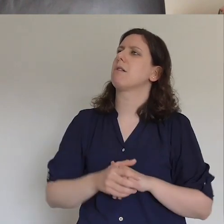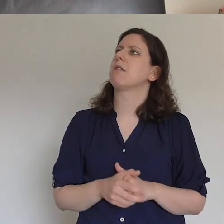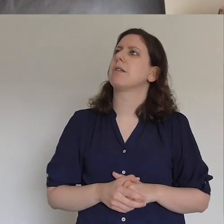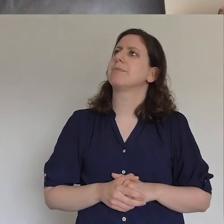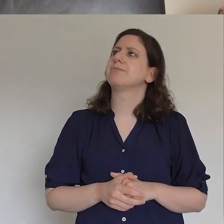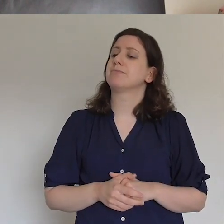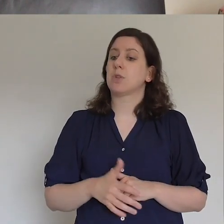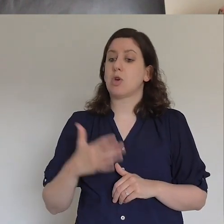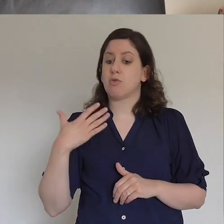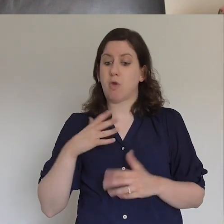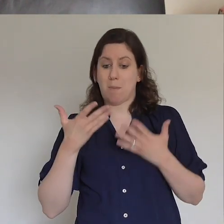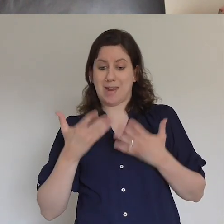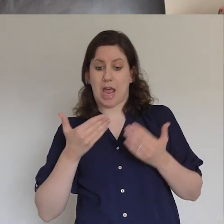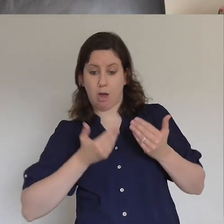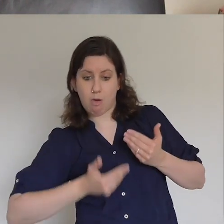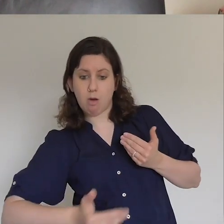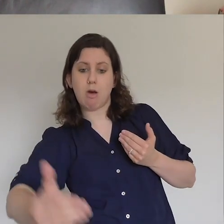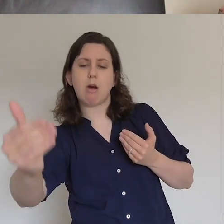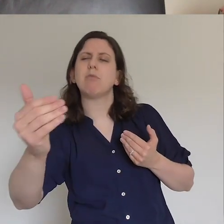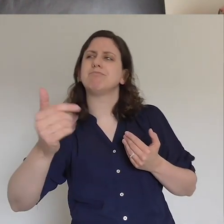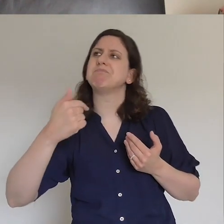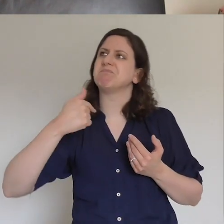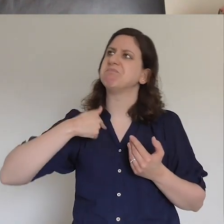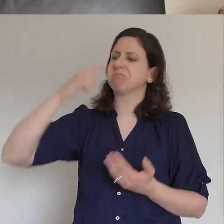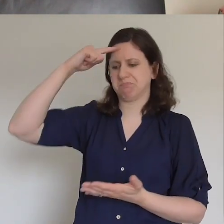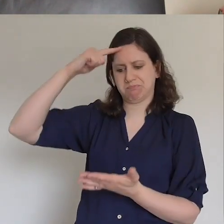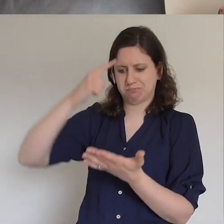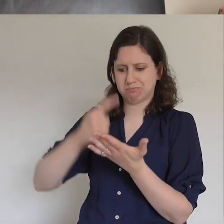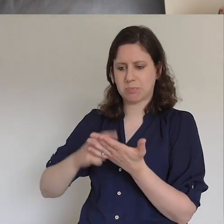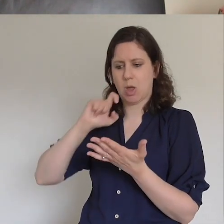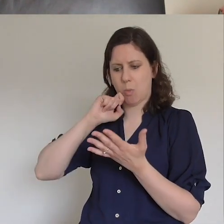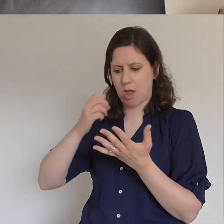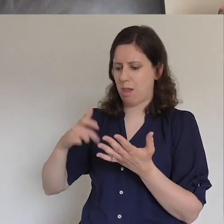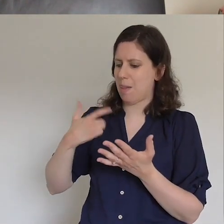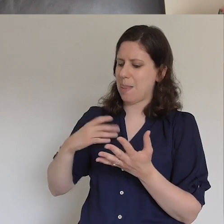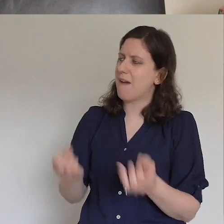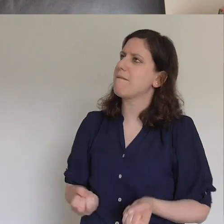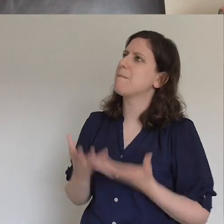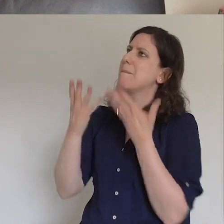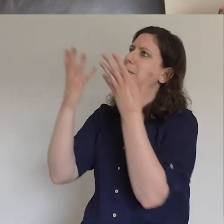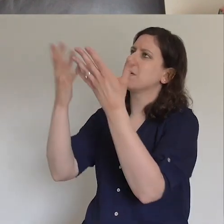from this day on I choose to surrender my life to you and follow you